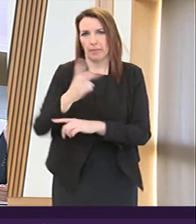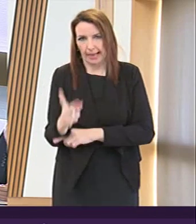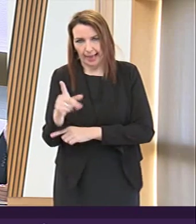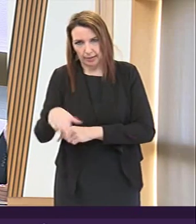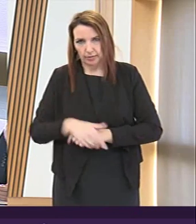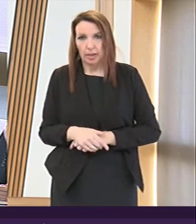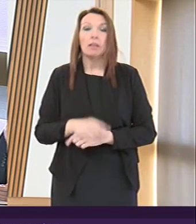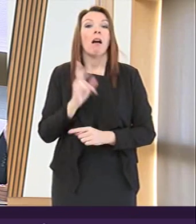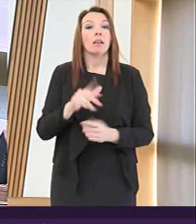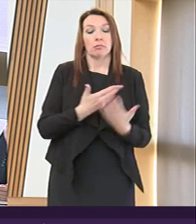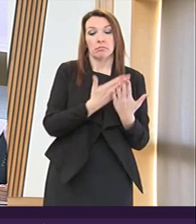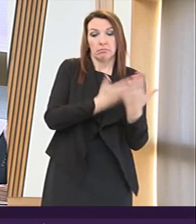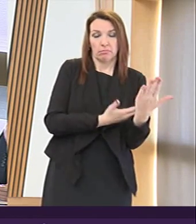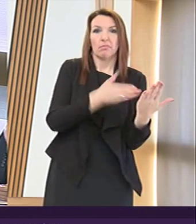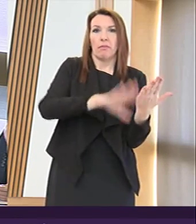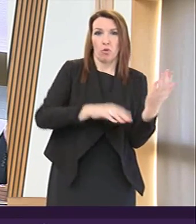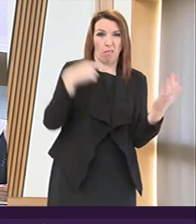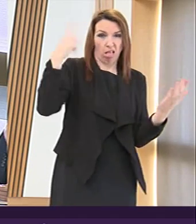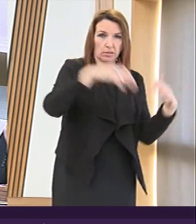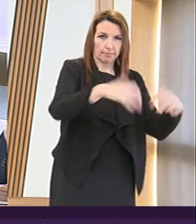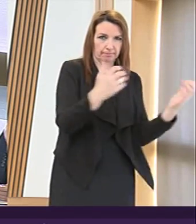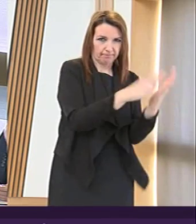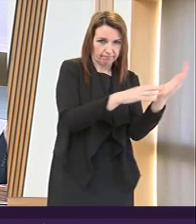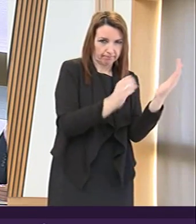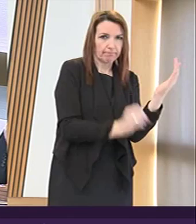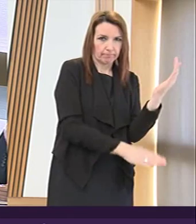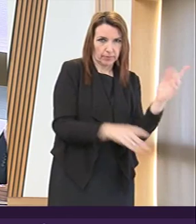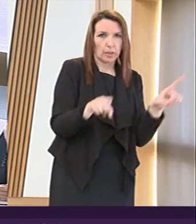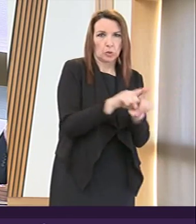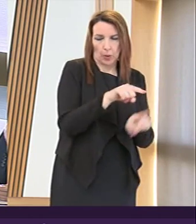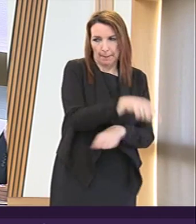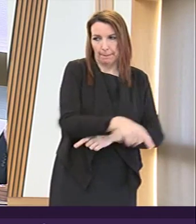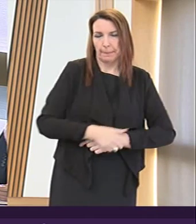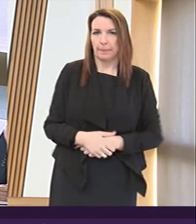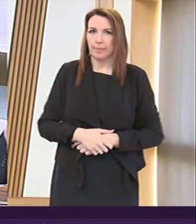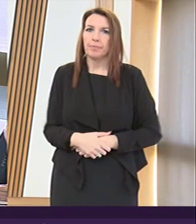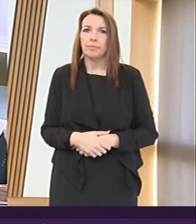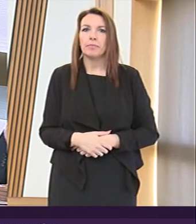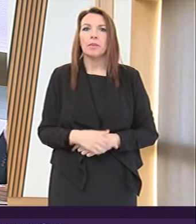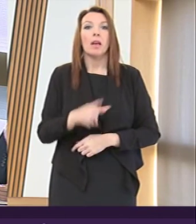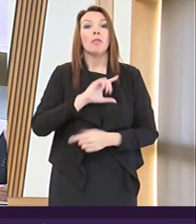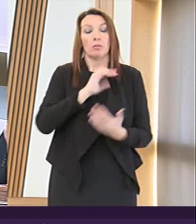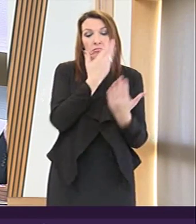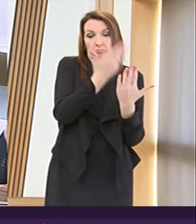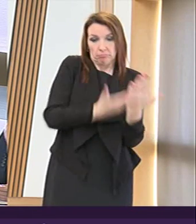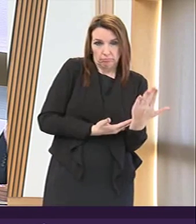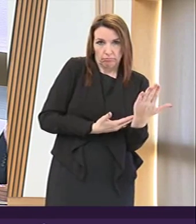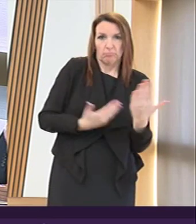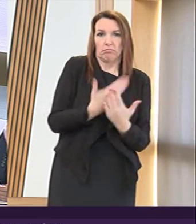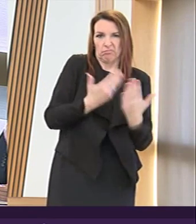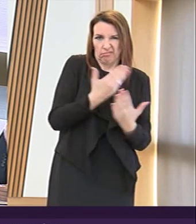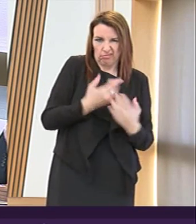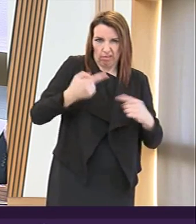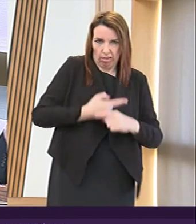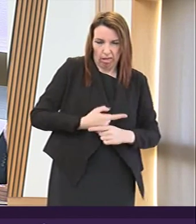similarly withdrawn from Westminster by the Department of Health This relayed version corrects these